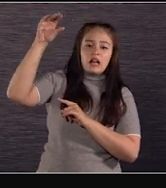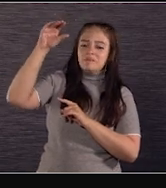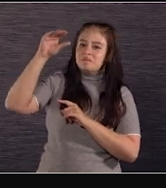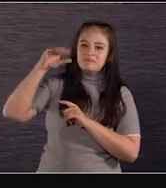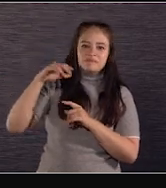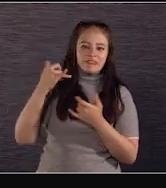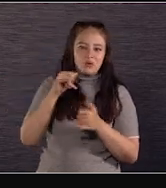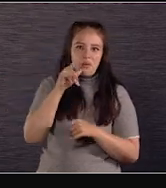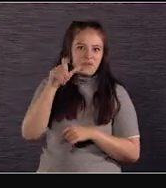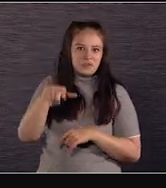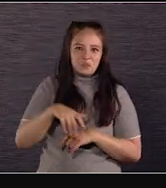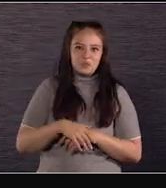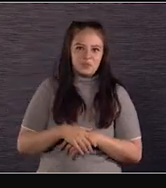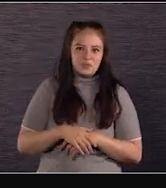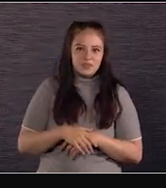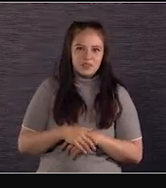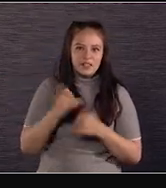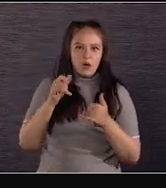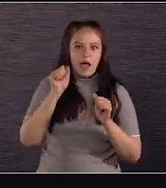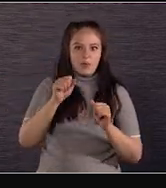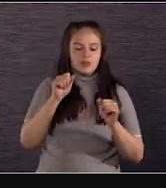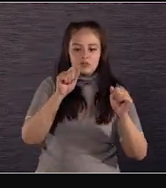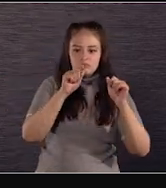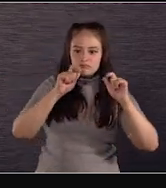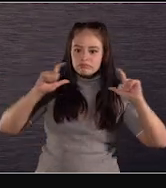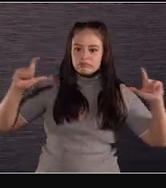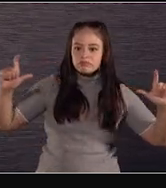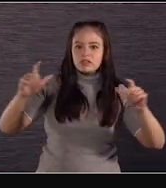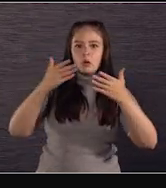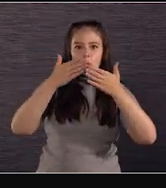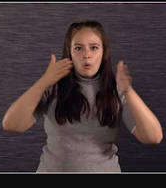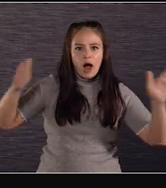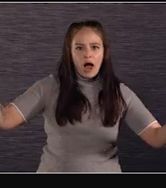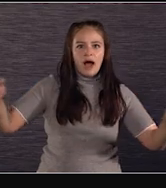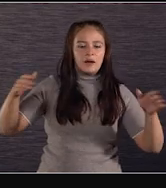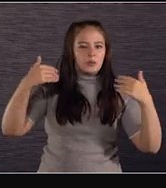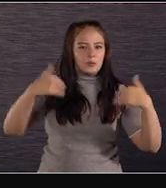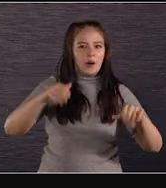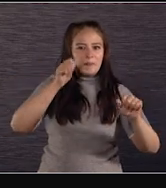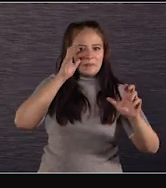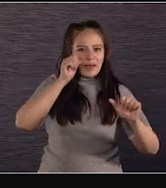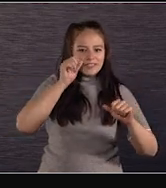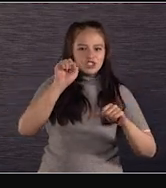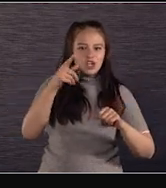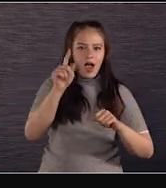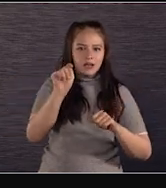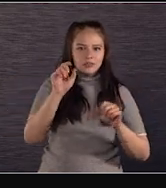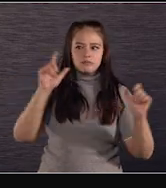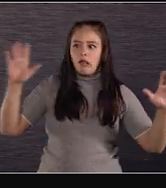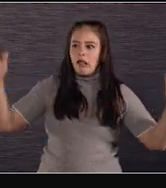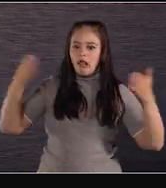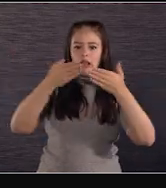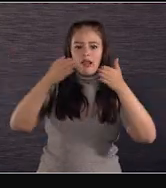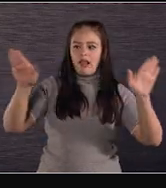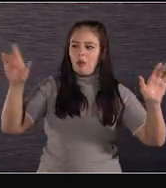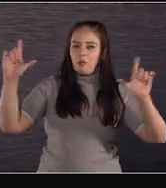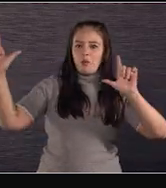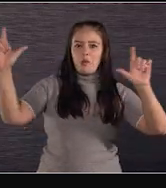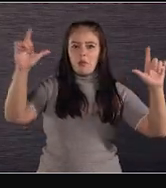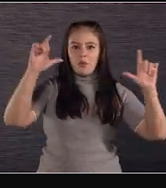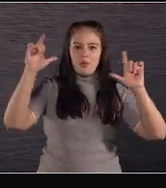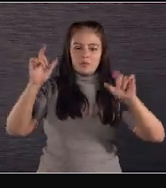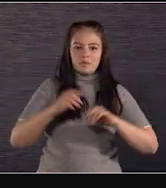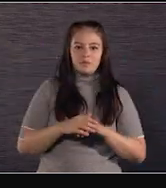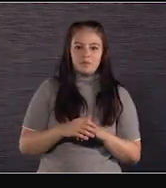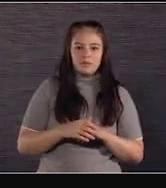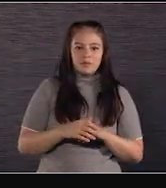big, you know, wide-scale epic shots. We got a drone up on some bluffs at sunrise, and then the sun popped